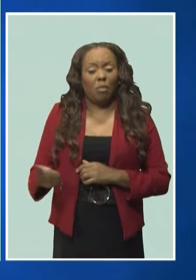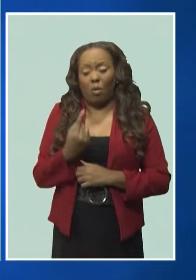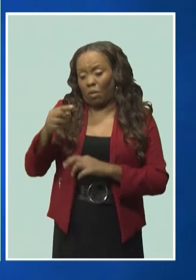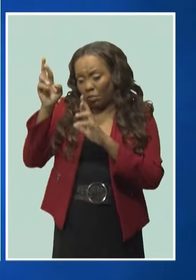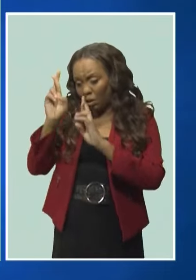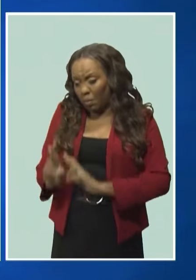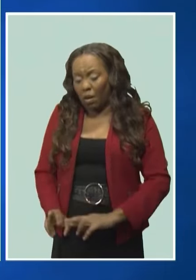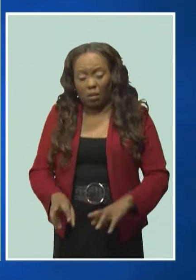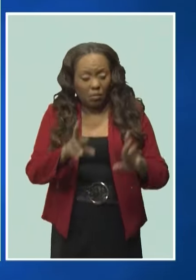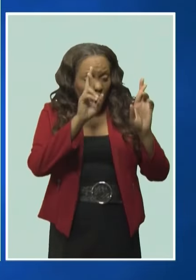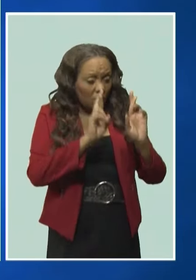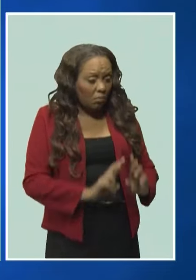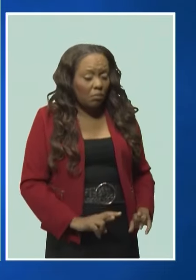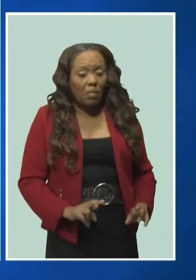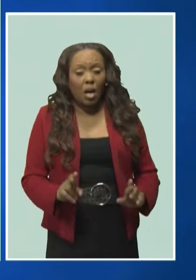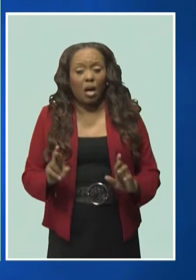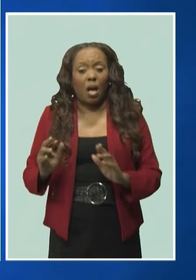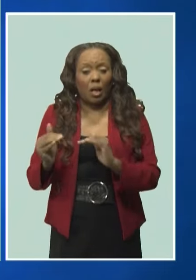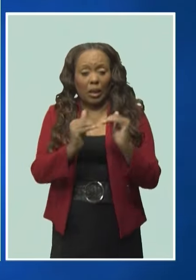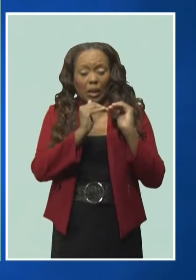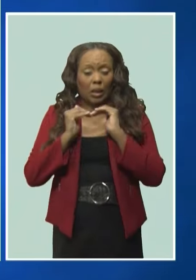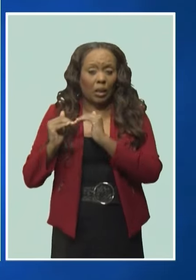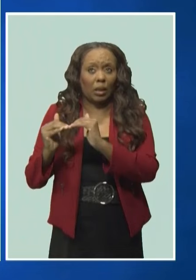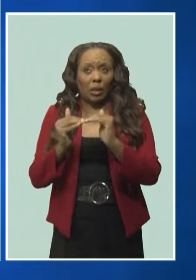and treated each other as equal.